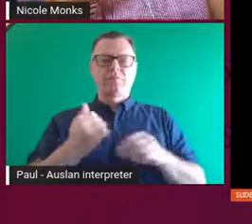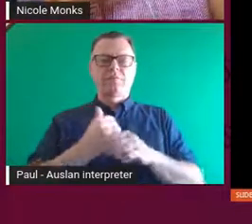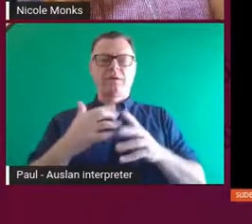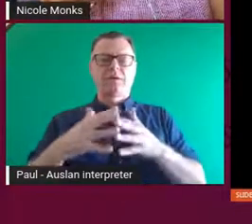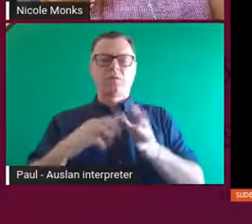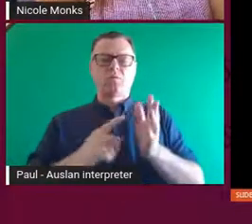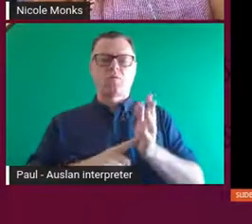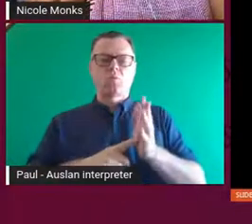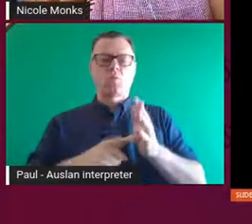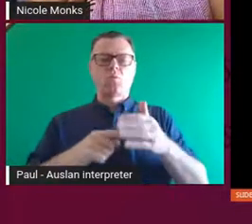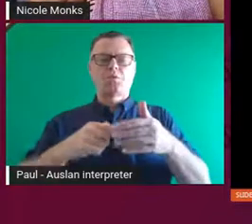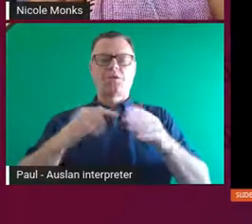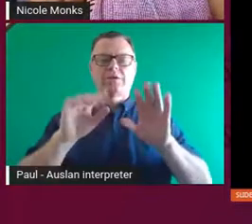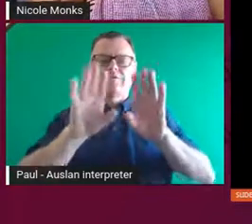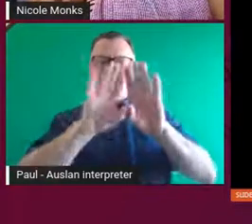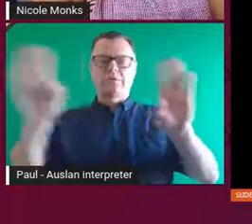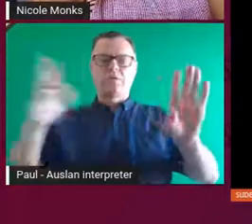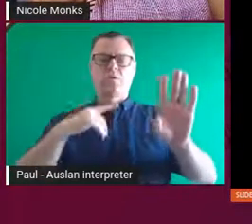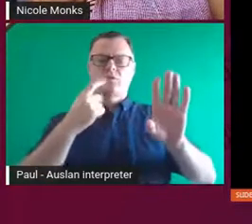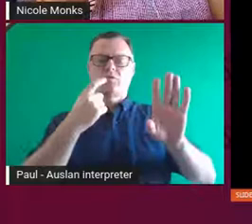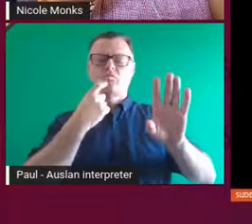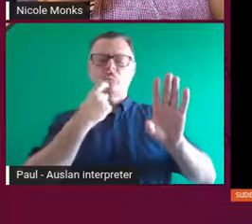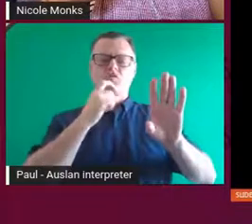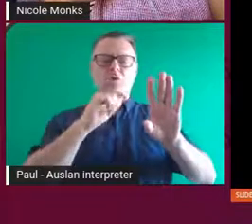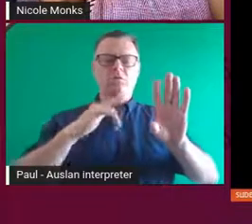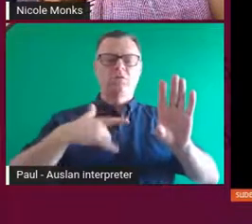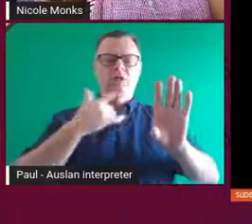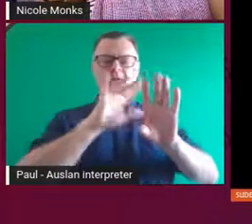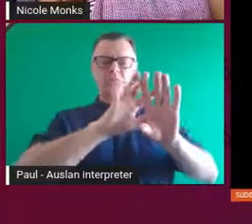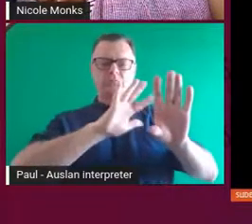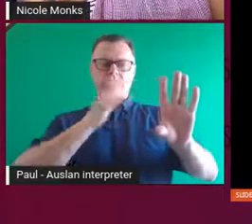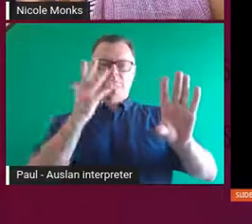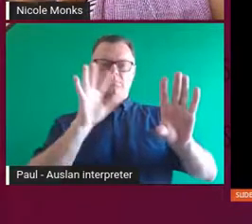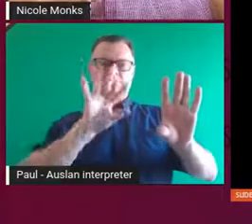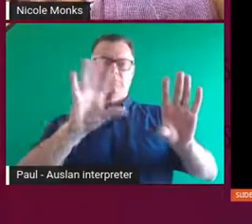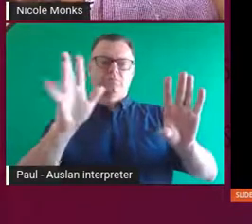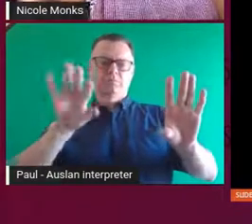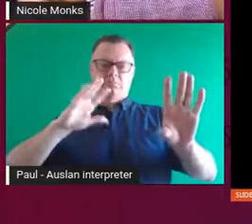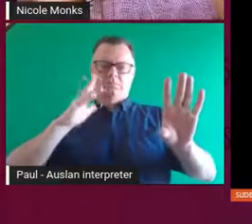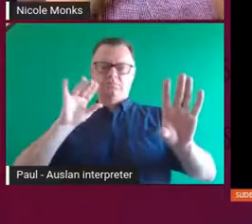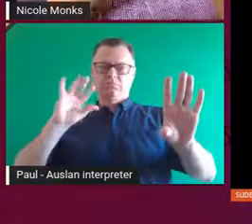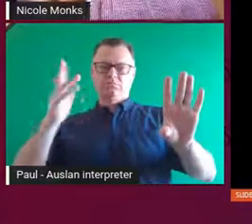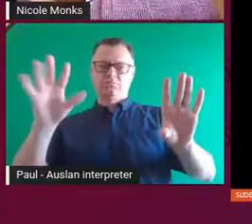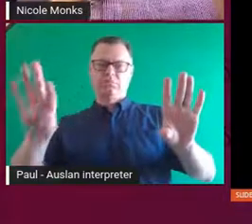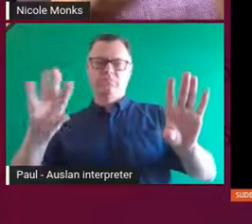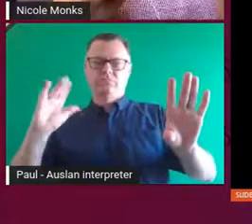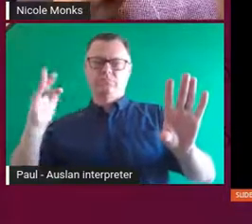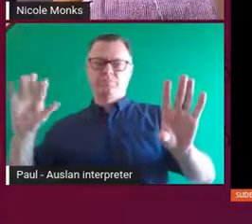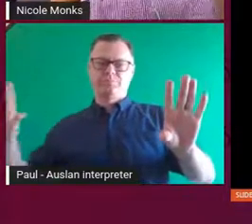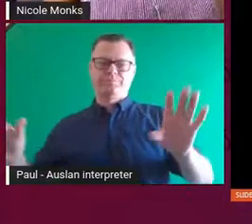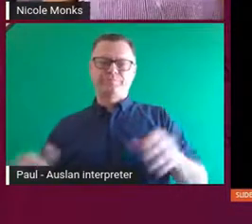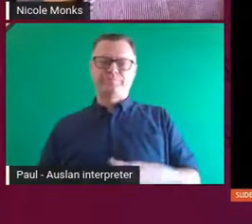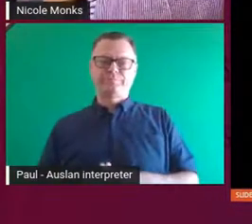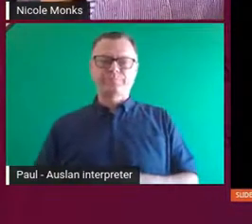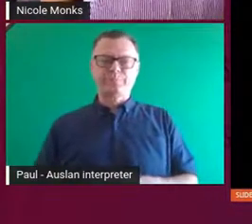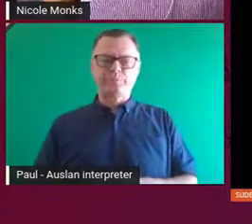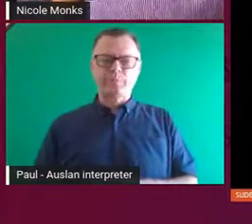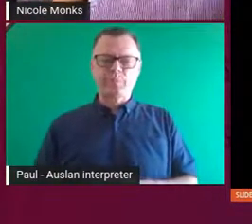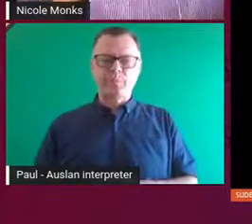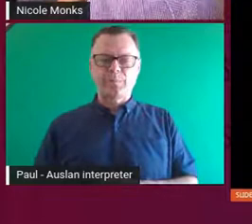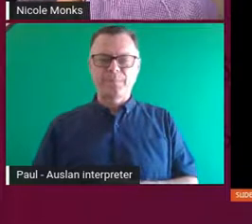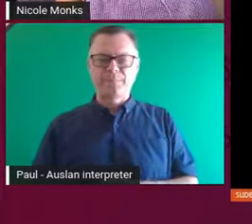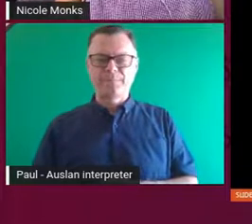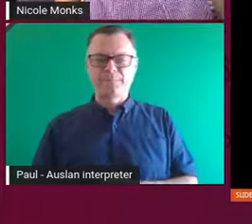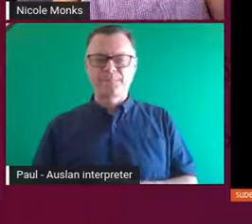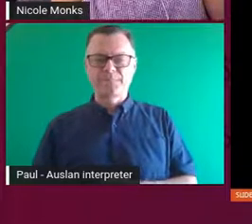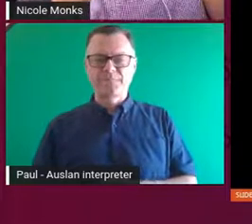rock sort of facade. And then the rock, it's actually engravings that we have that are over